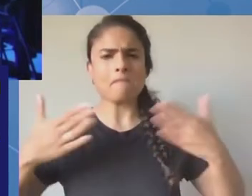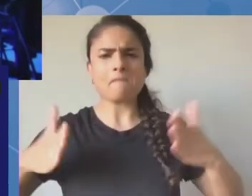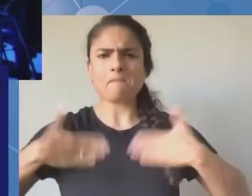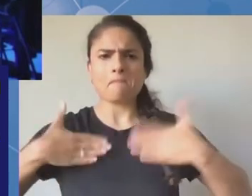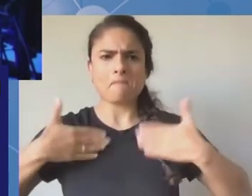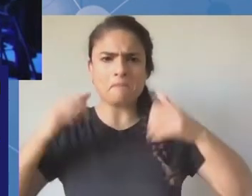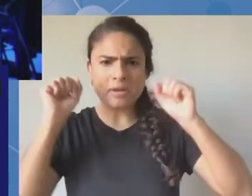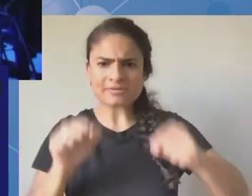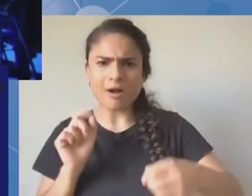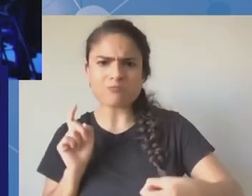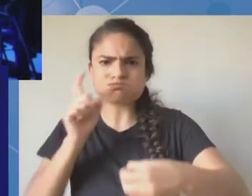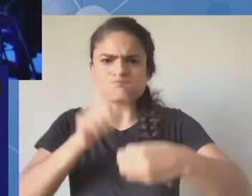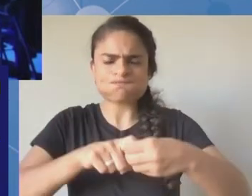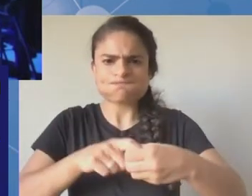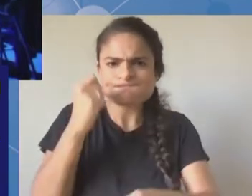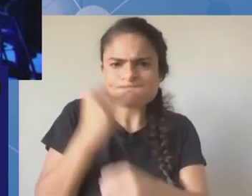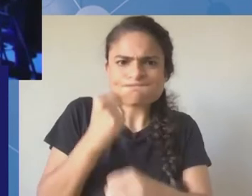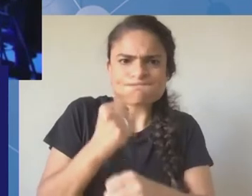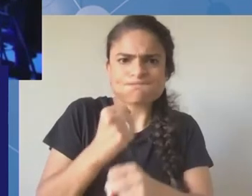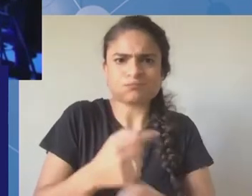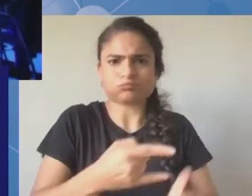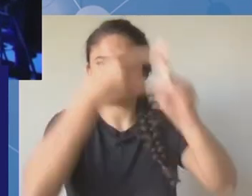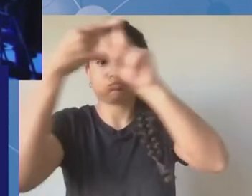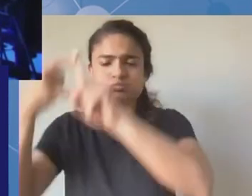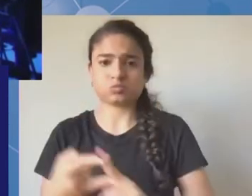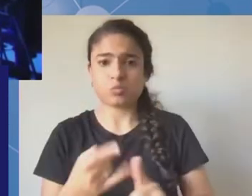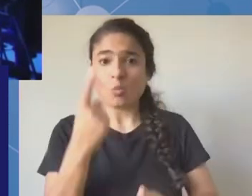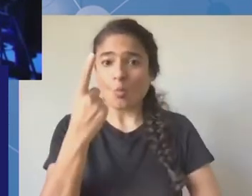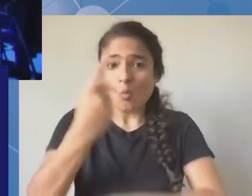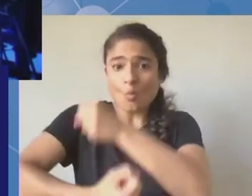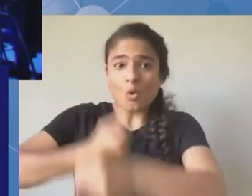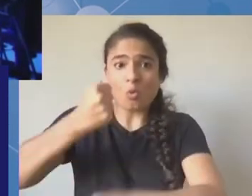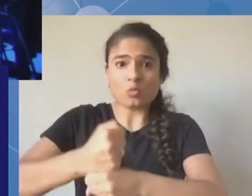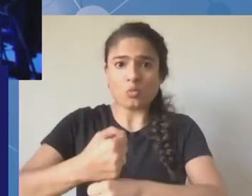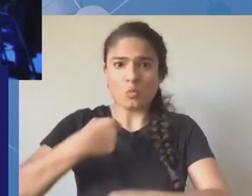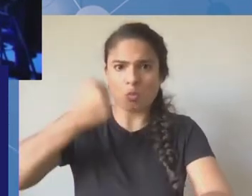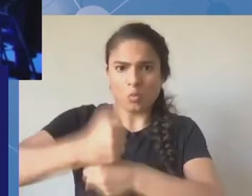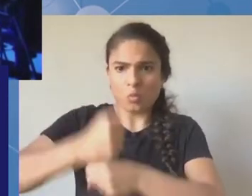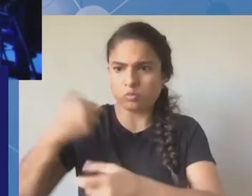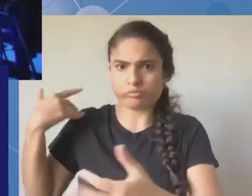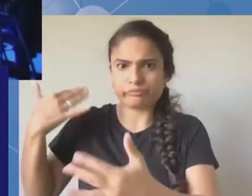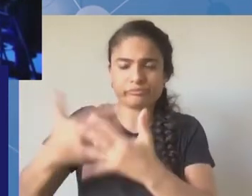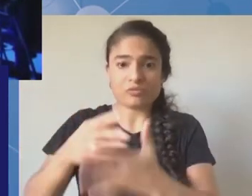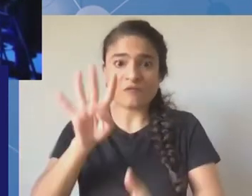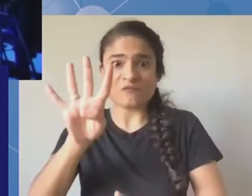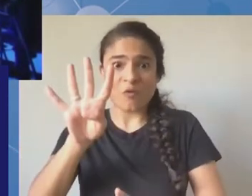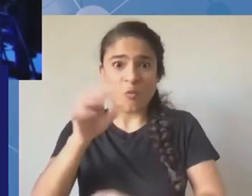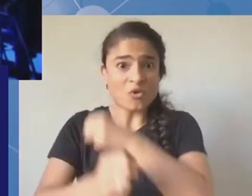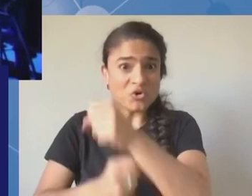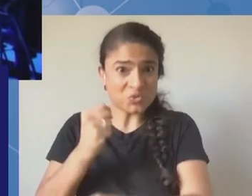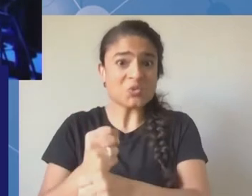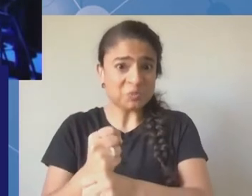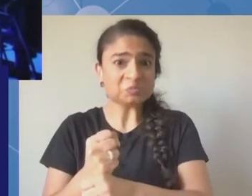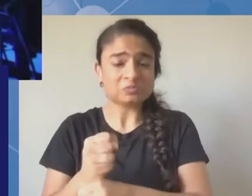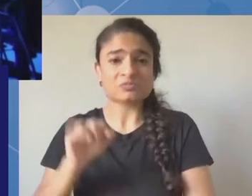for my first uh fourth year i appreciate all the effort in allowing people from different parts of the world to join